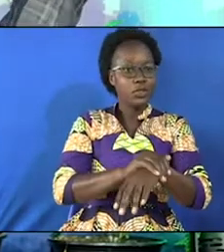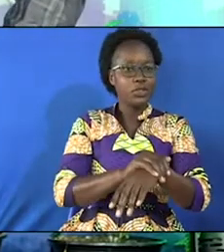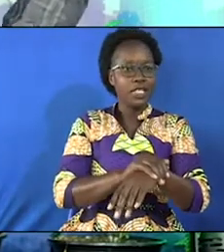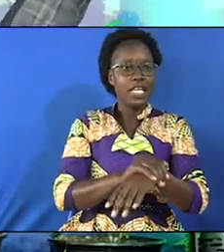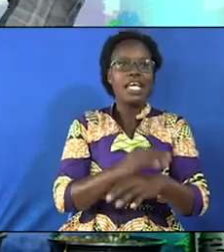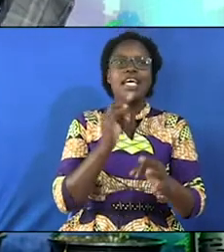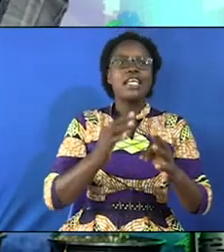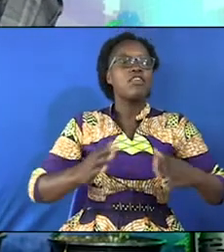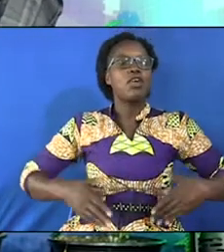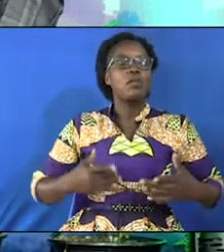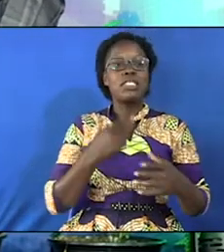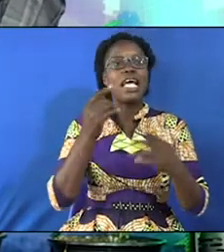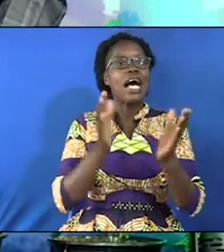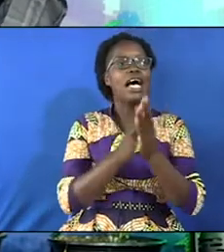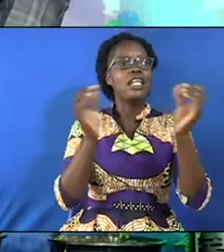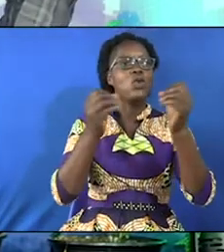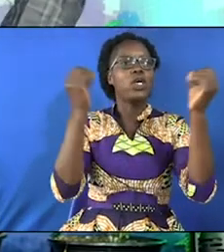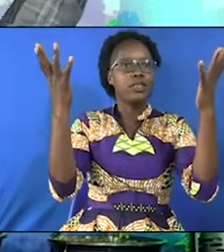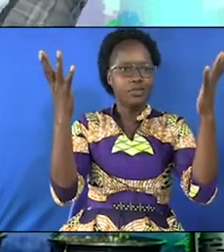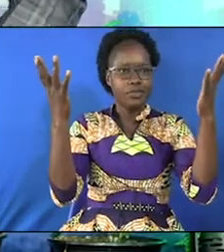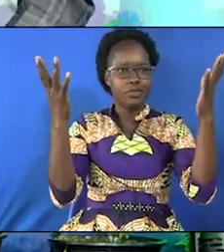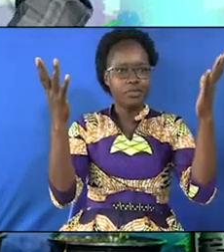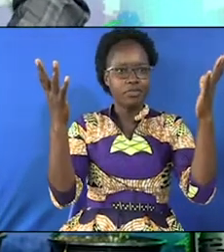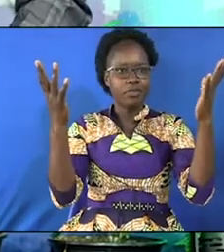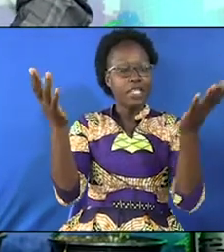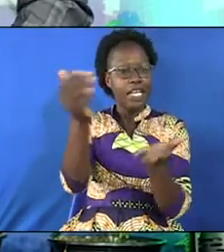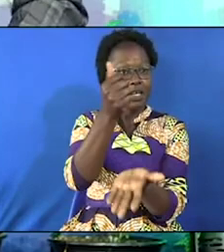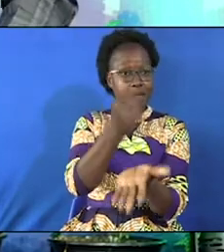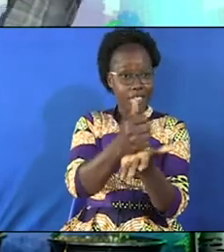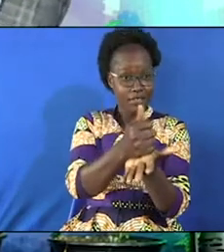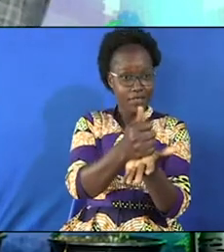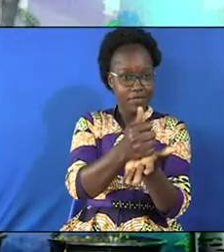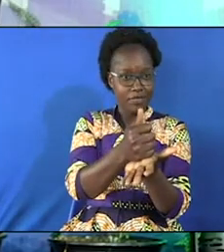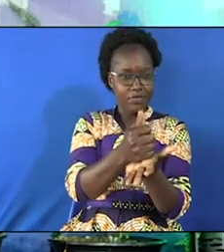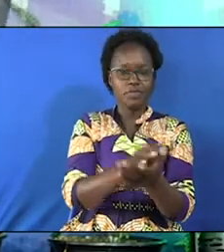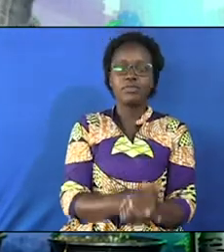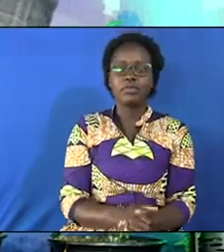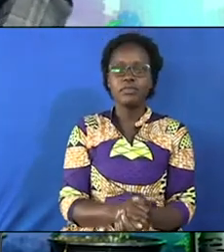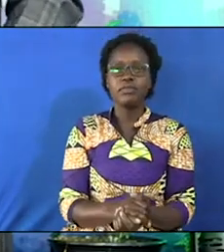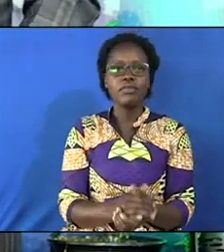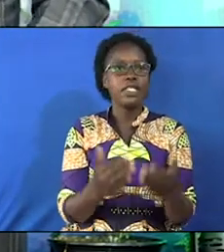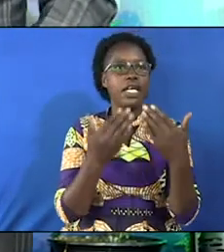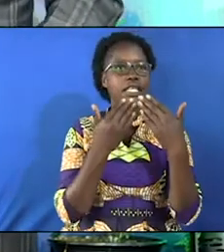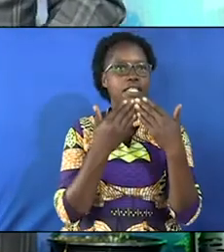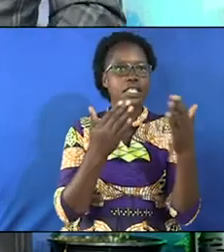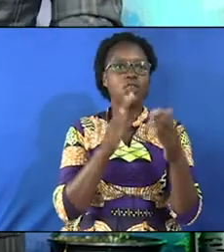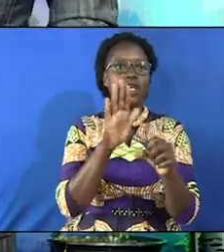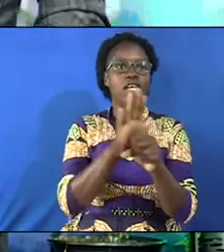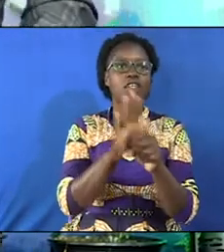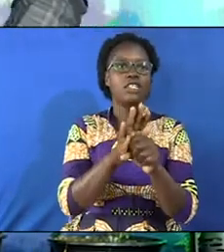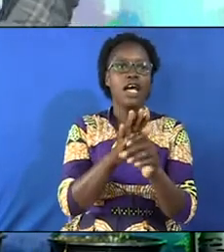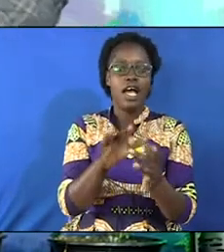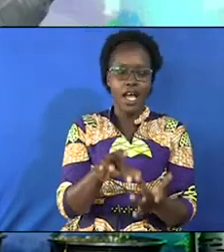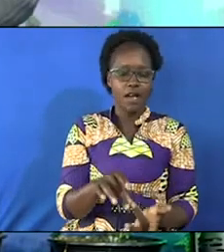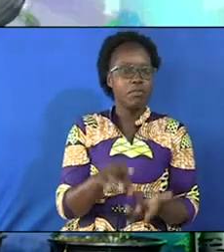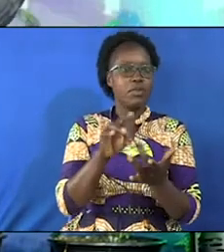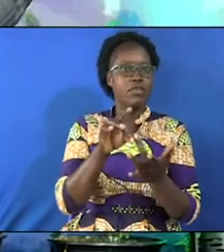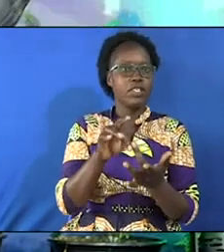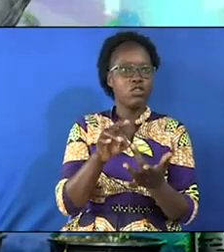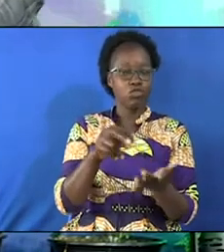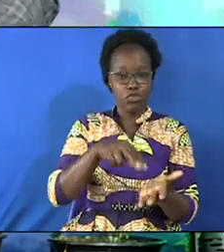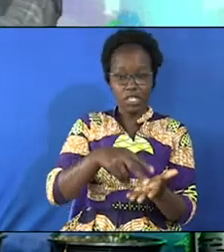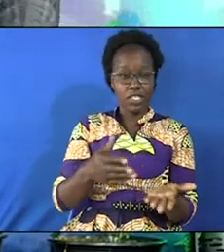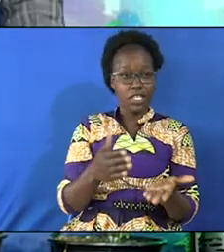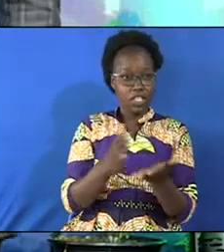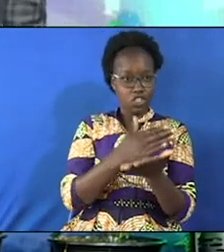If you are happy, say hallelujah. And now say amen. Amen. Thank you so much. I'm privileged to stand here to share the